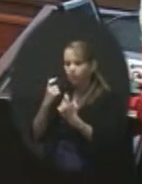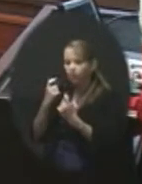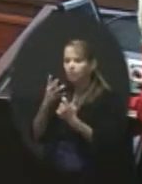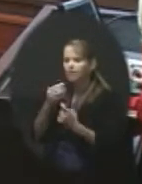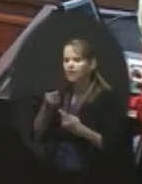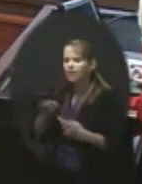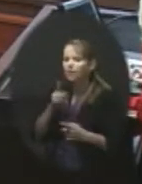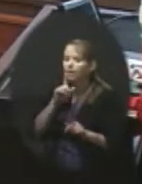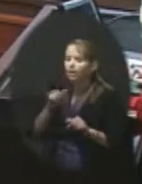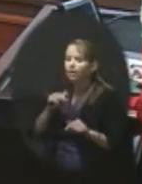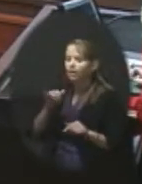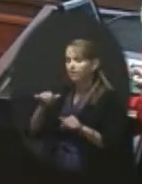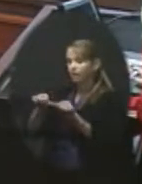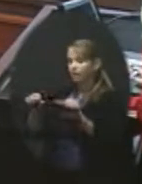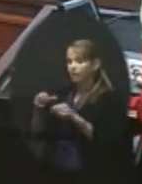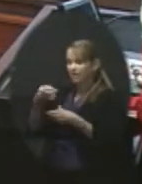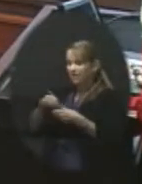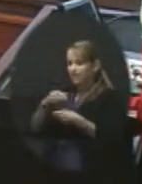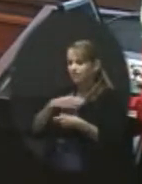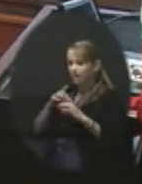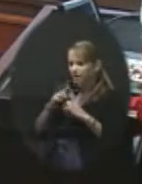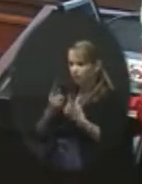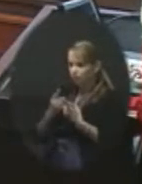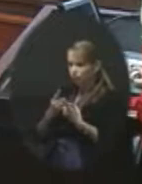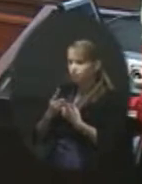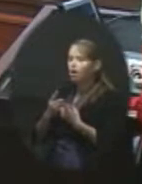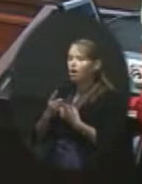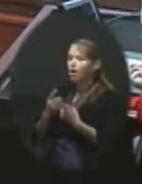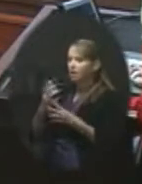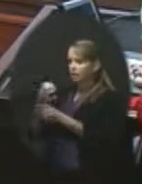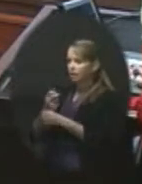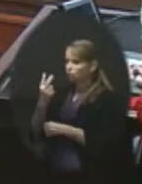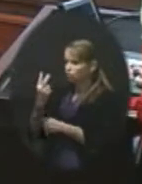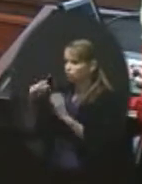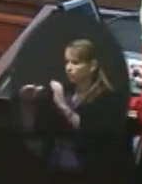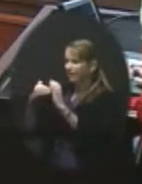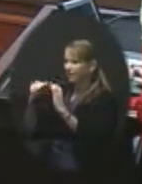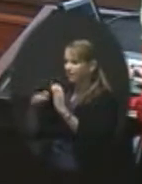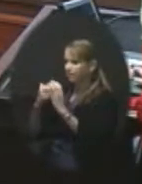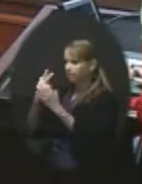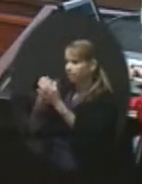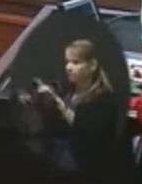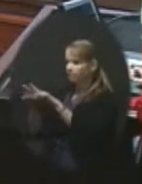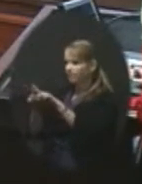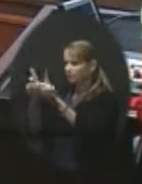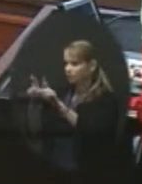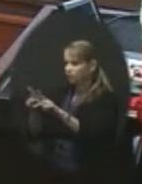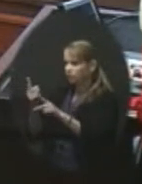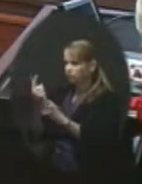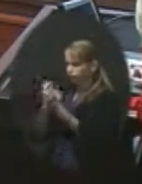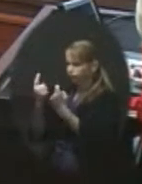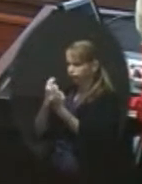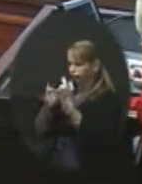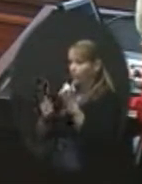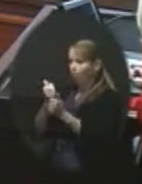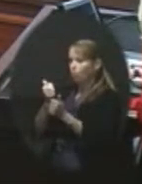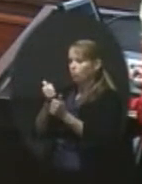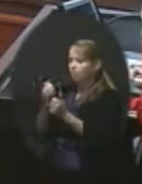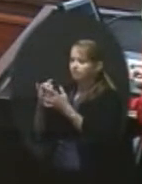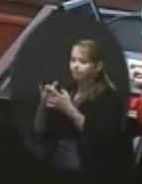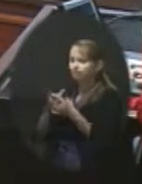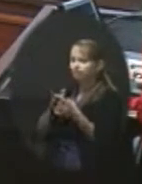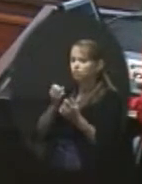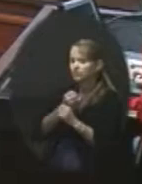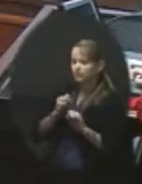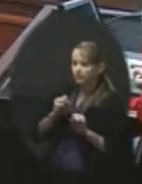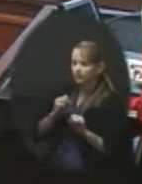That area is in my district. I've received two emails and they're both from the same person. Just asking questions mainly about the safety component